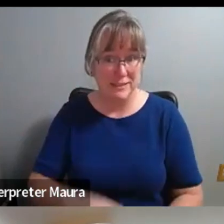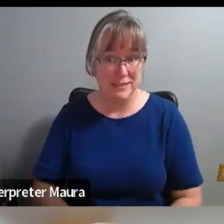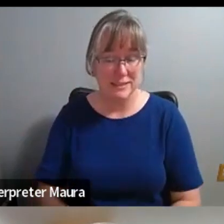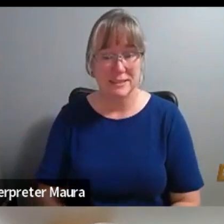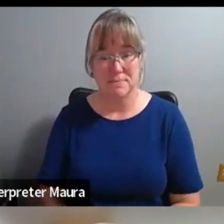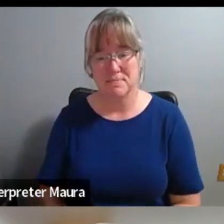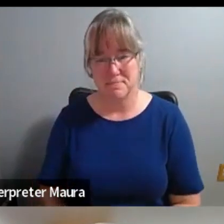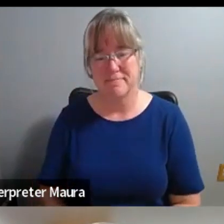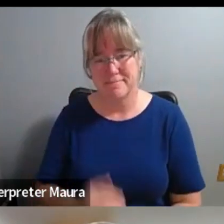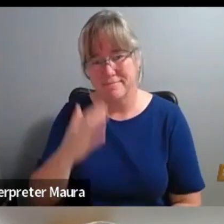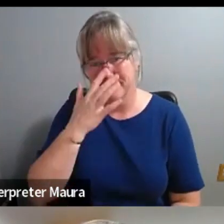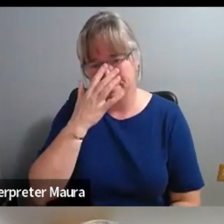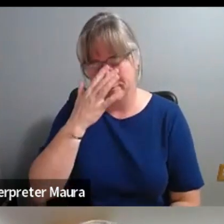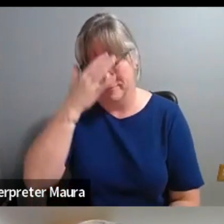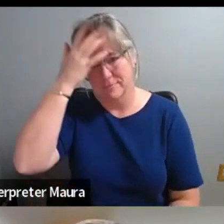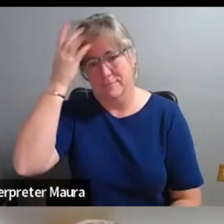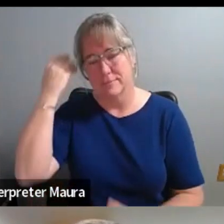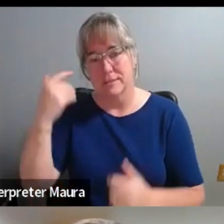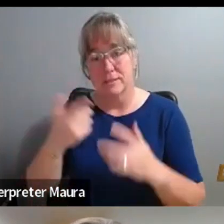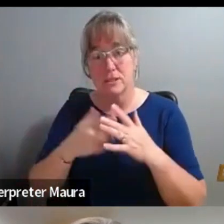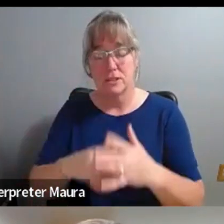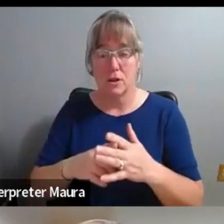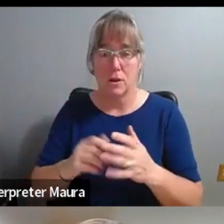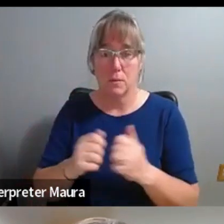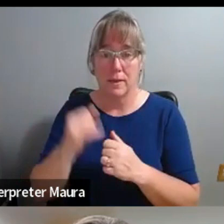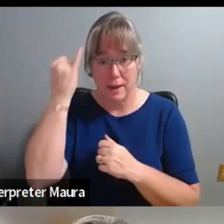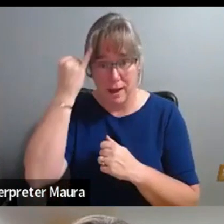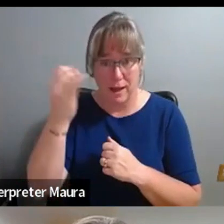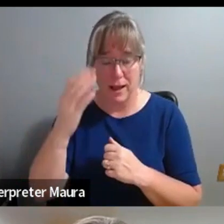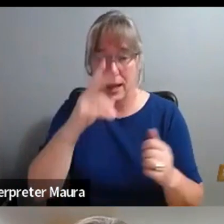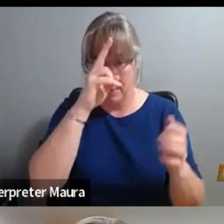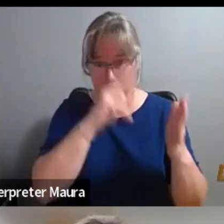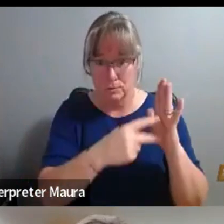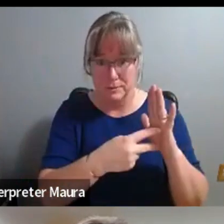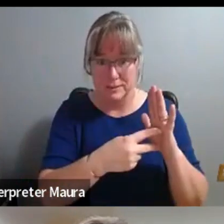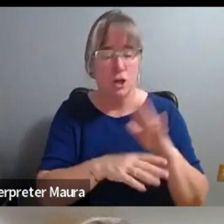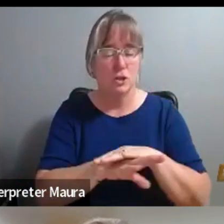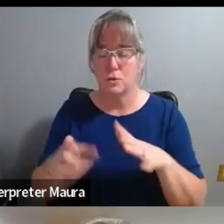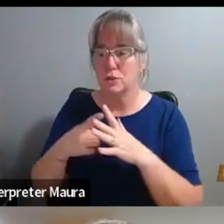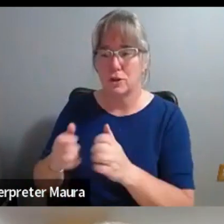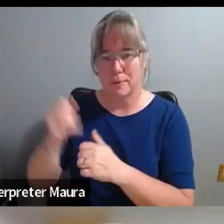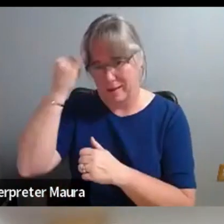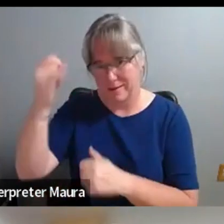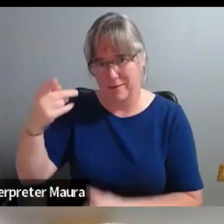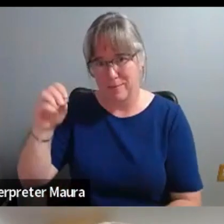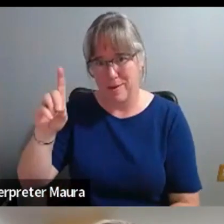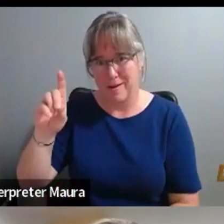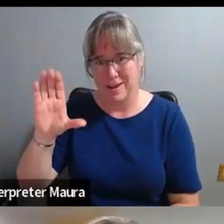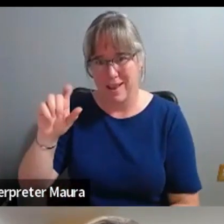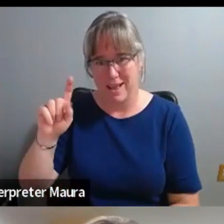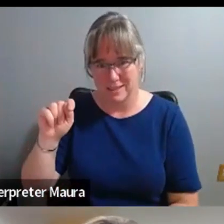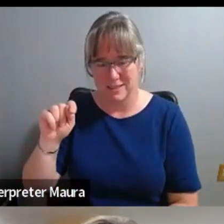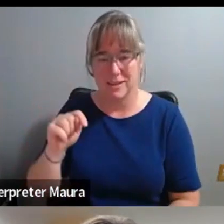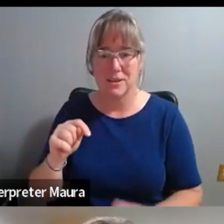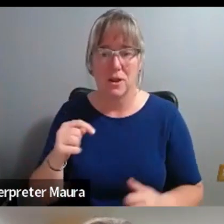Yeah, I think maybe start with an idea and a purpose and not with the idea of a podcast. Um, so I, I think, um, we